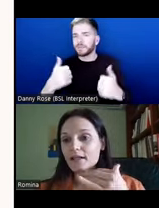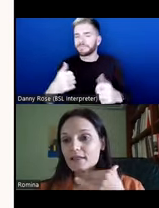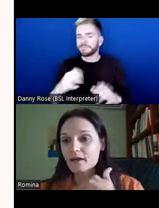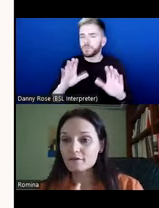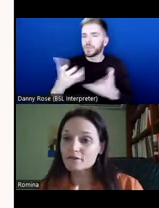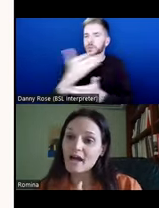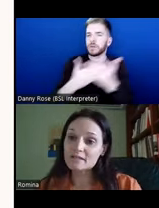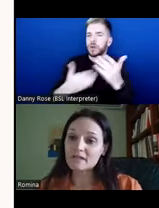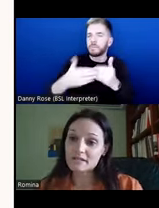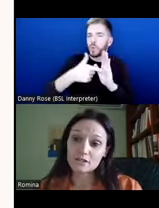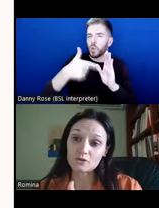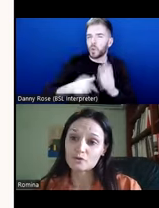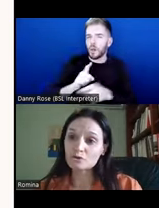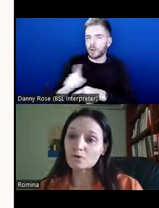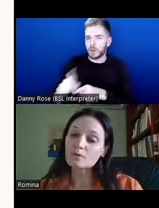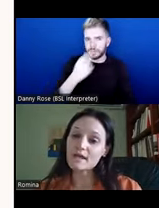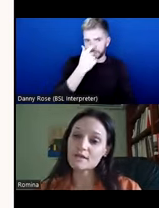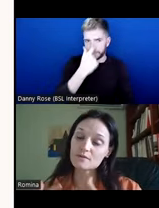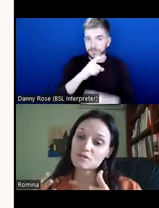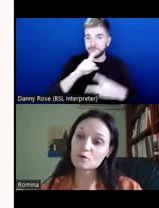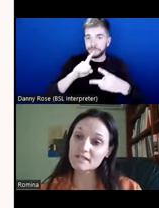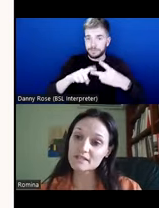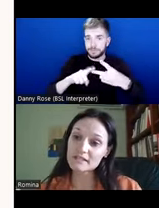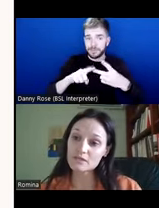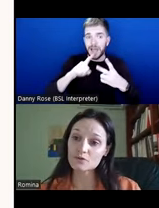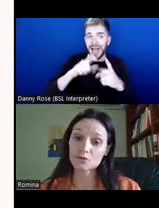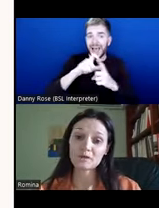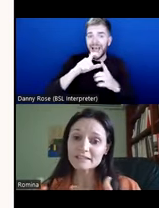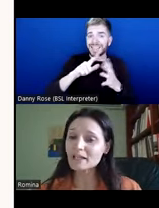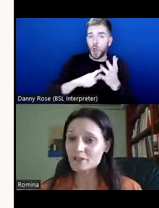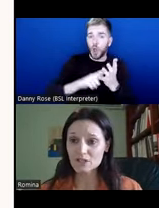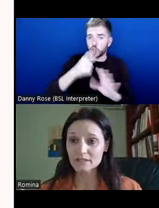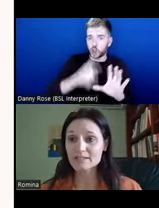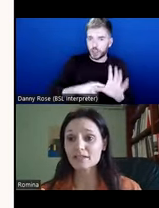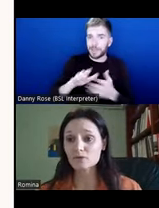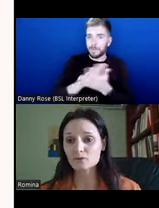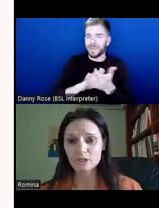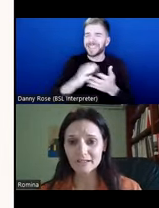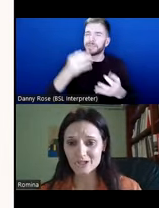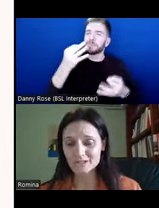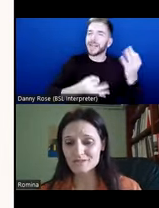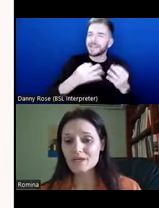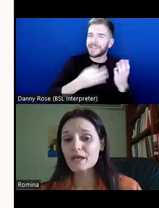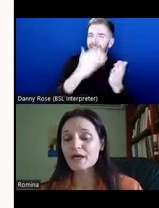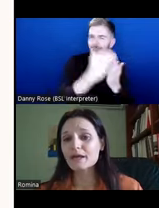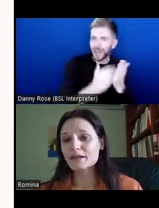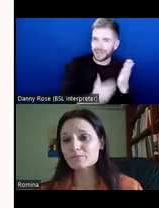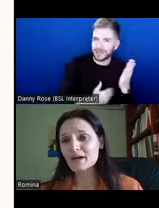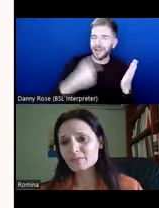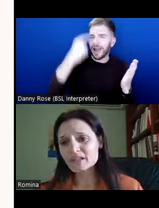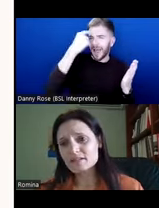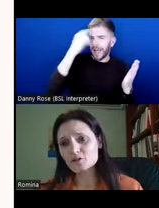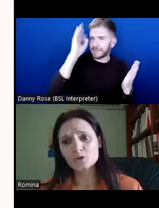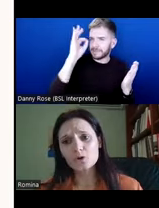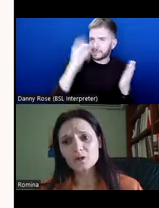The other aspect is ideological. So this dominance continues through political agendas and ideological agendas that